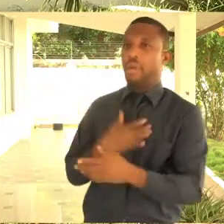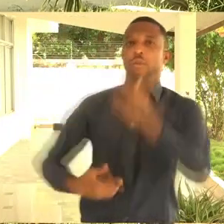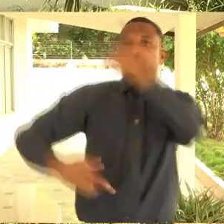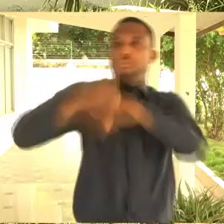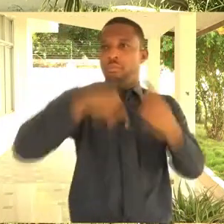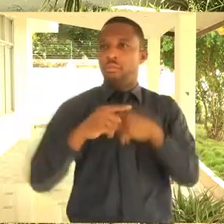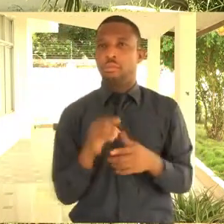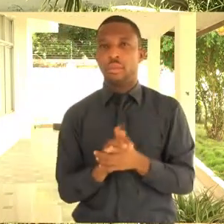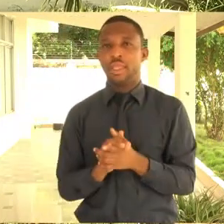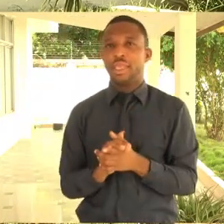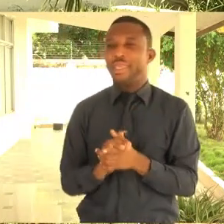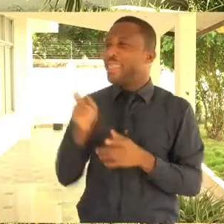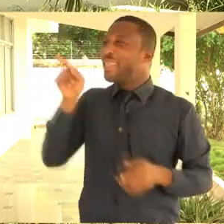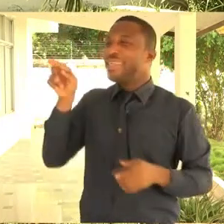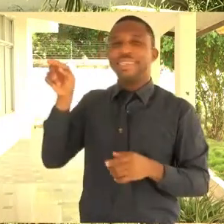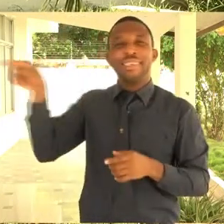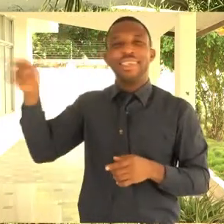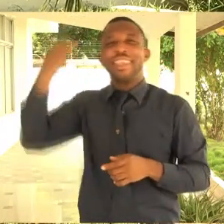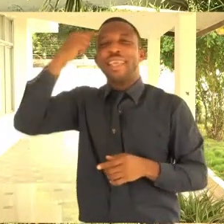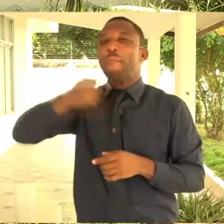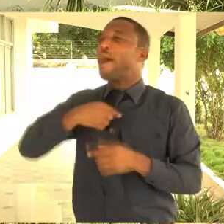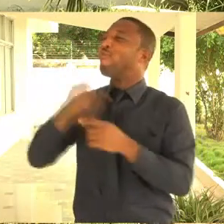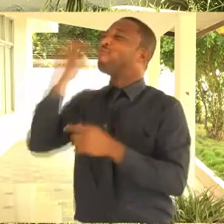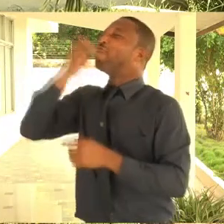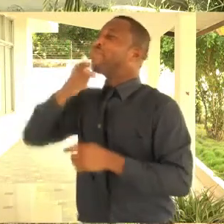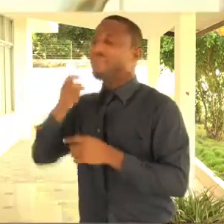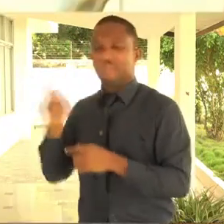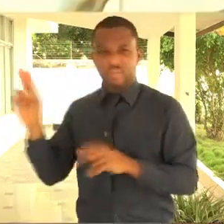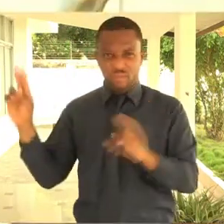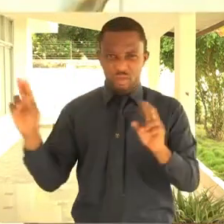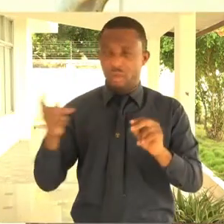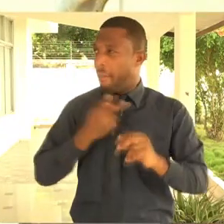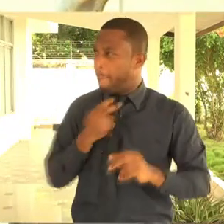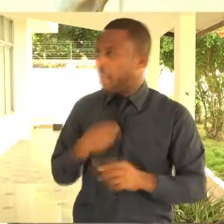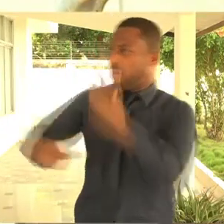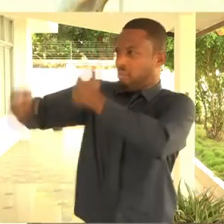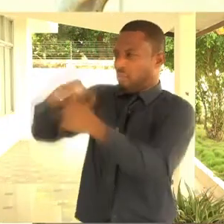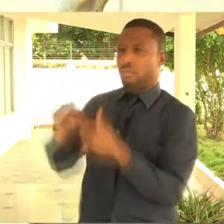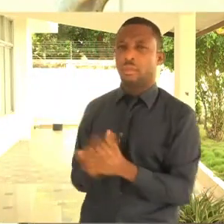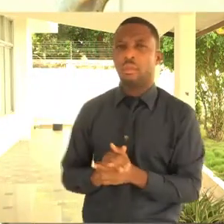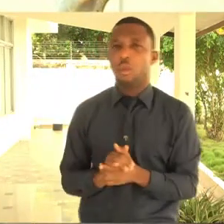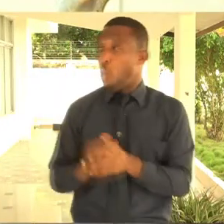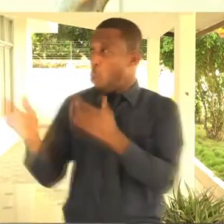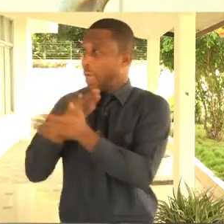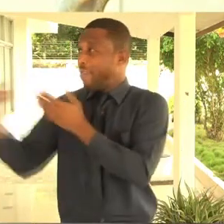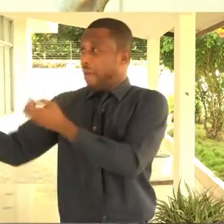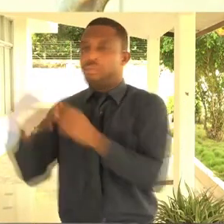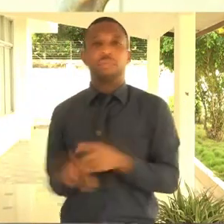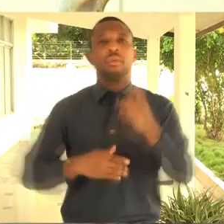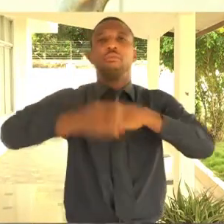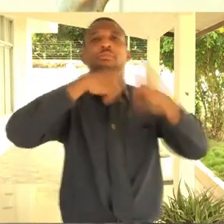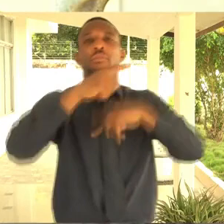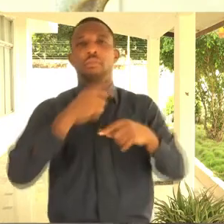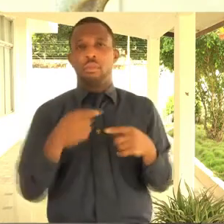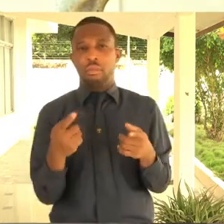in, you know, so because that is my work. If you want to find out about me before the program or after the program, you have that liberty.